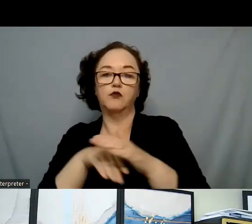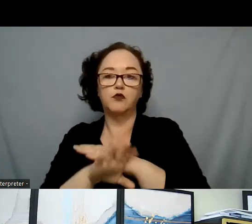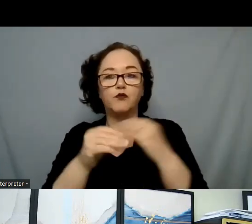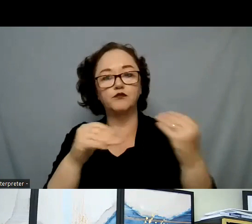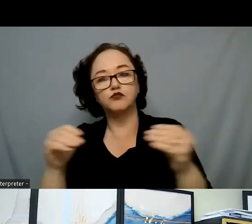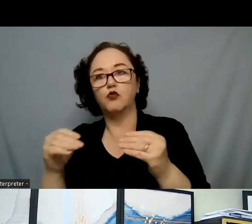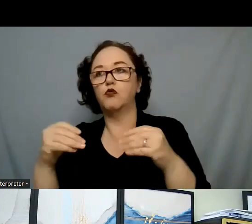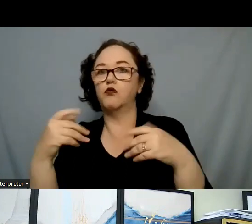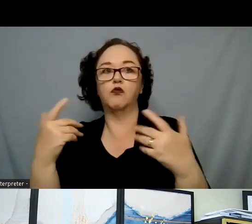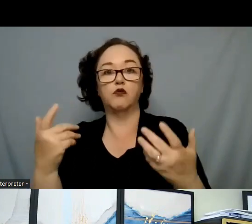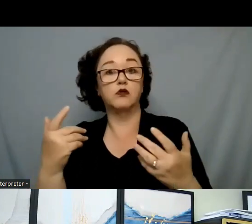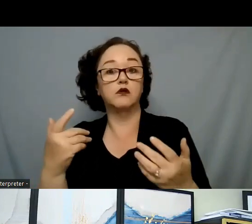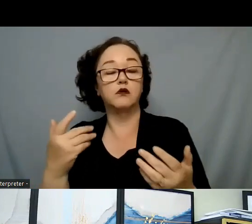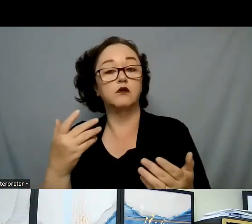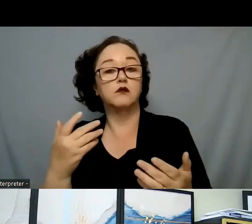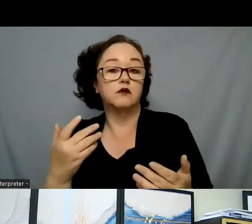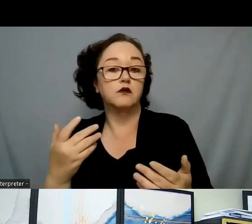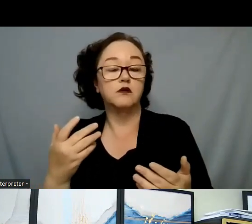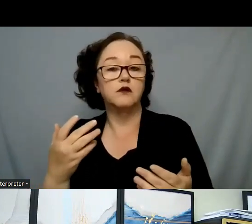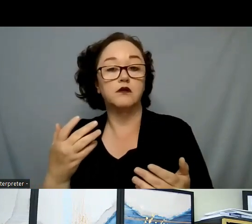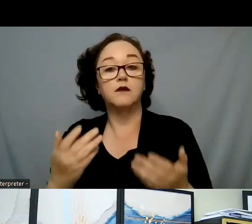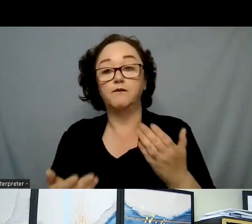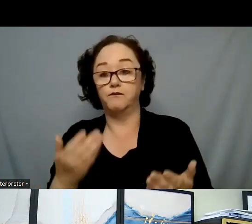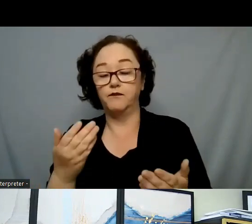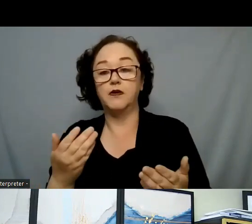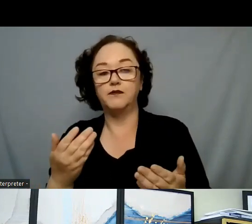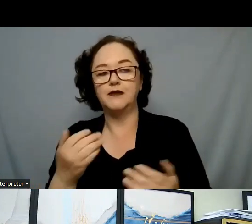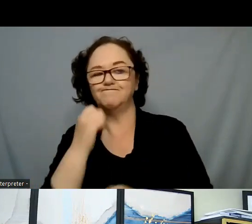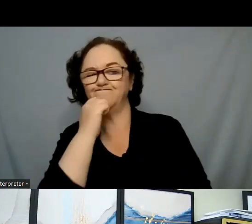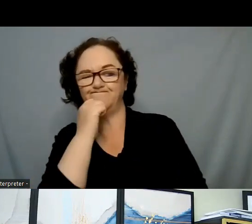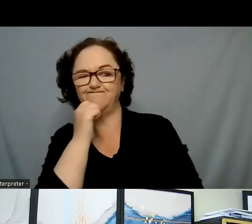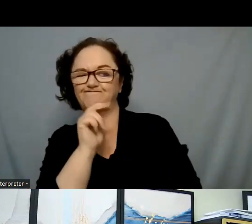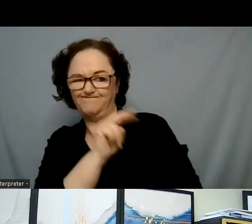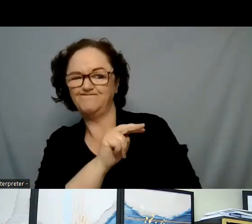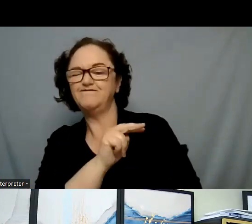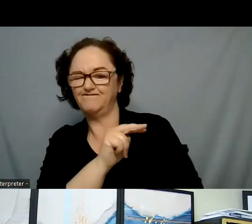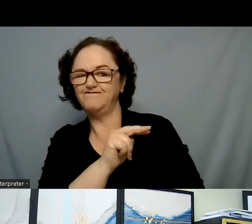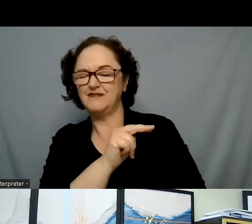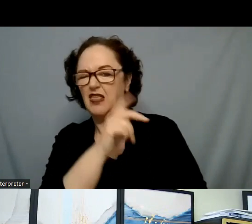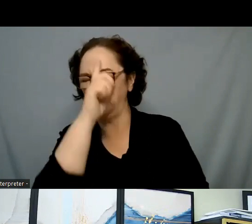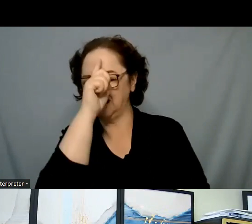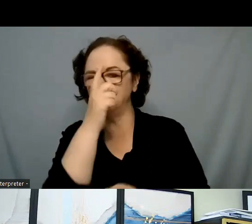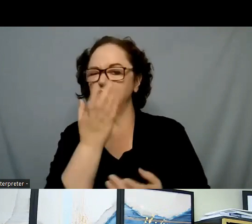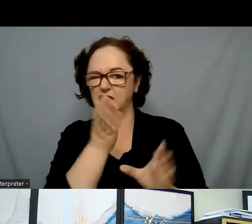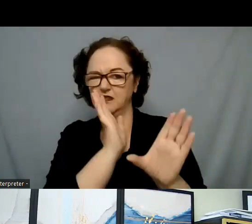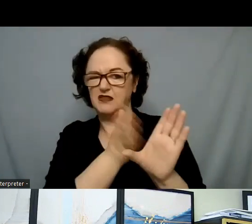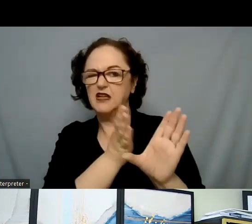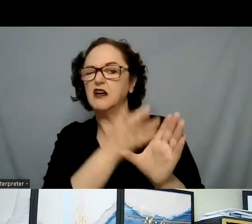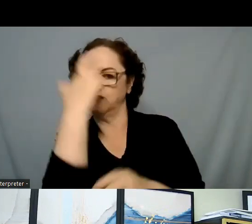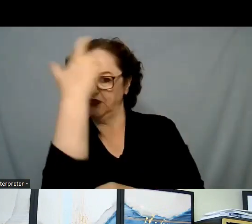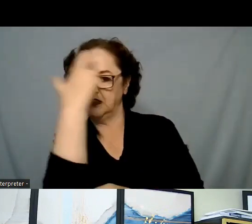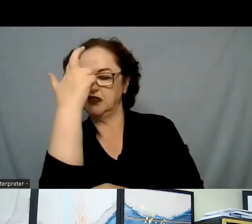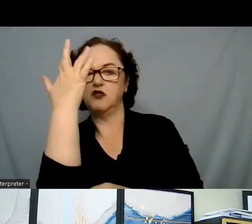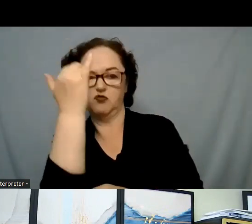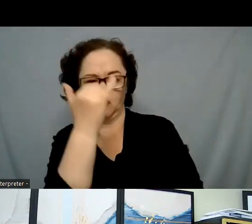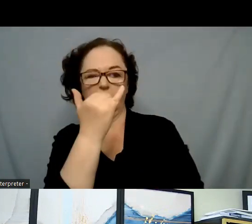person might see that as, okay, this person is exaggerating. Perhaps there is some psychological explanation for this, that they